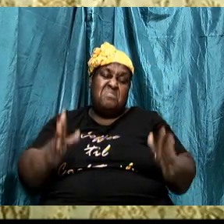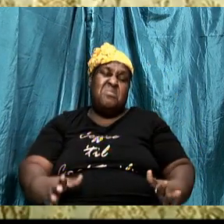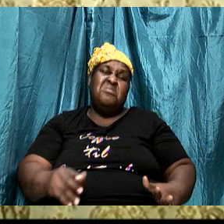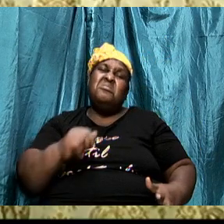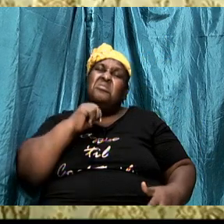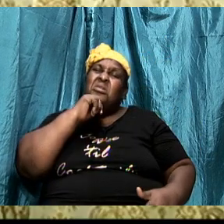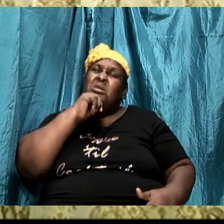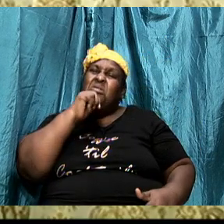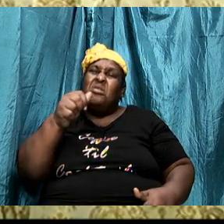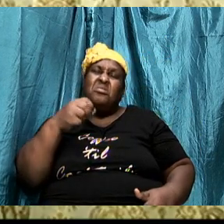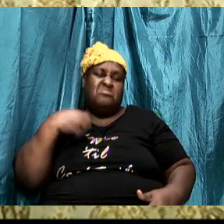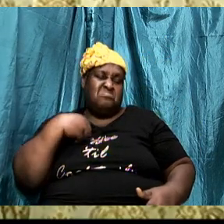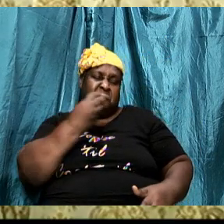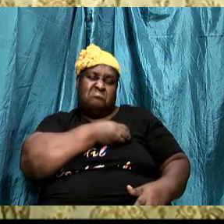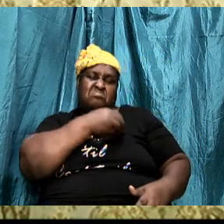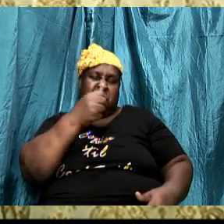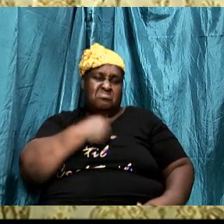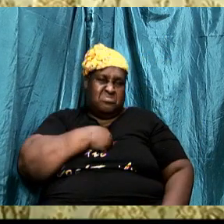of the Lord.